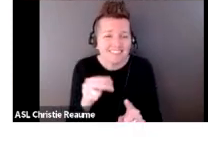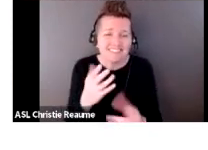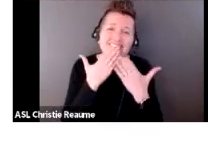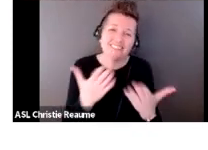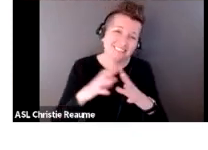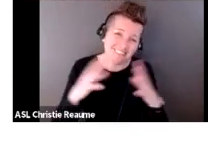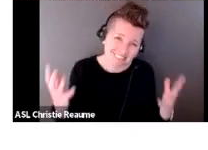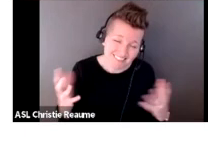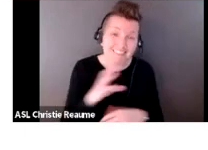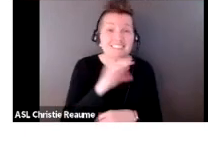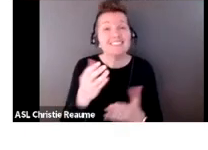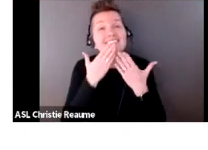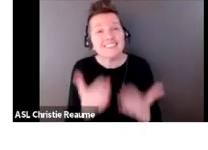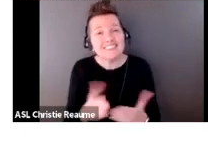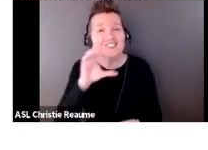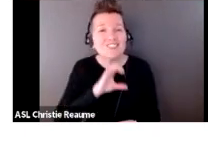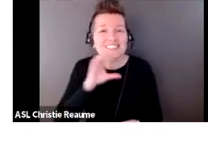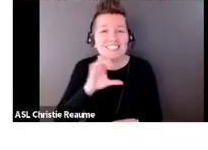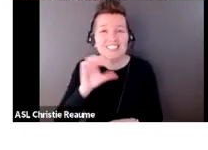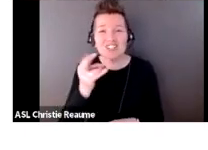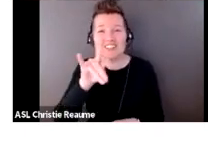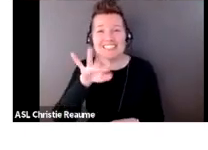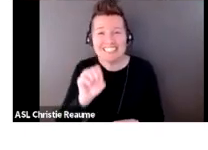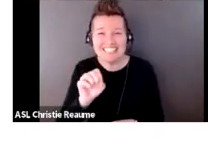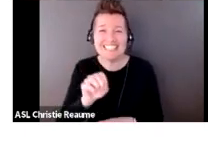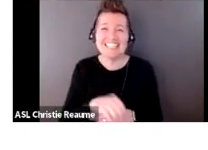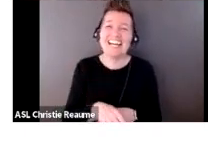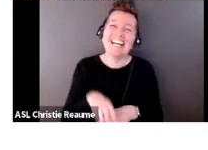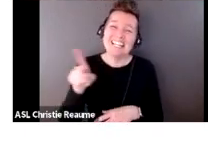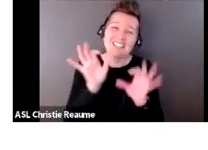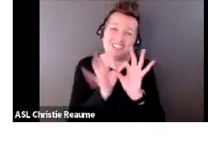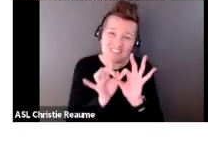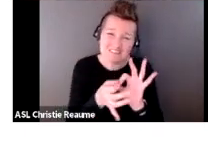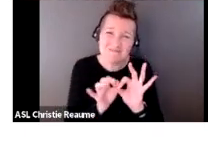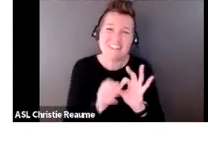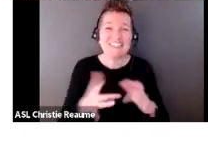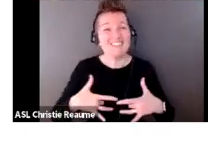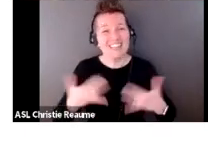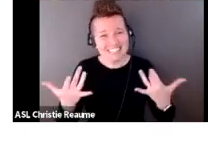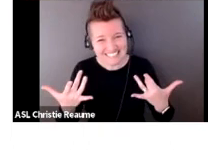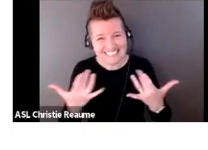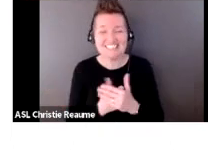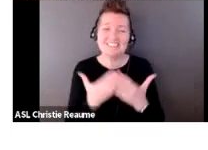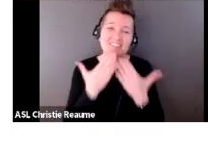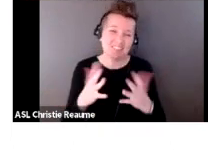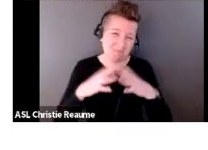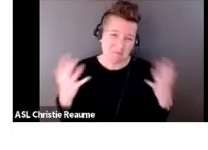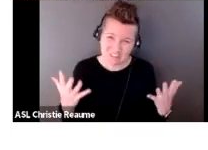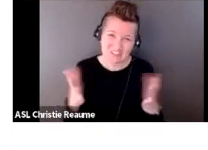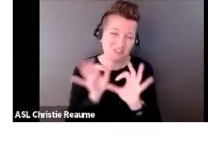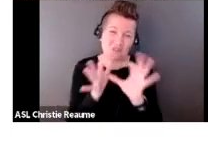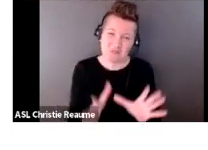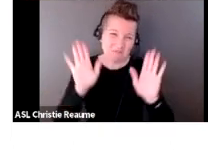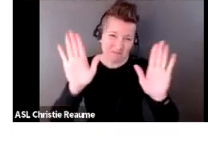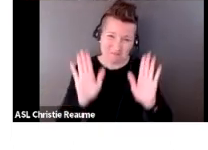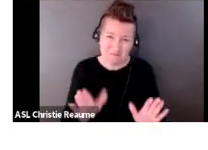you to Christy for being a rock star and interpreting this event. Uh, you are amazing. Thank you, everyone.